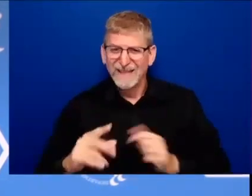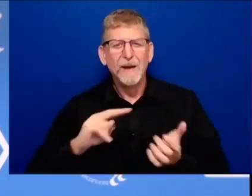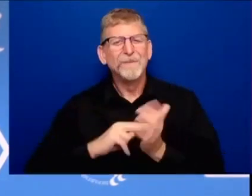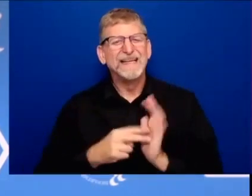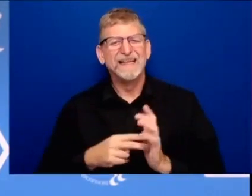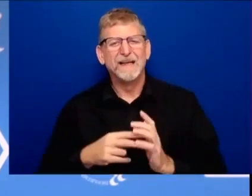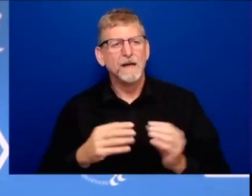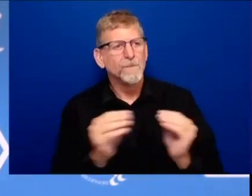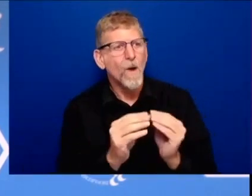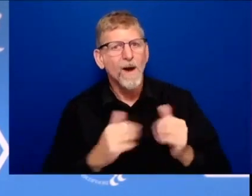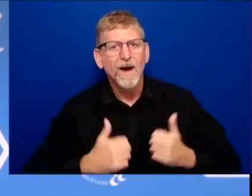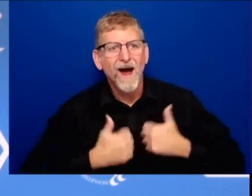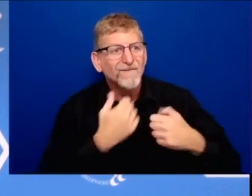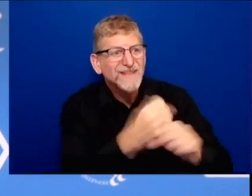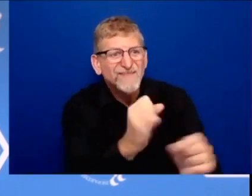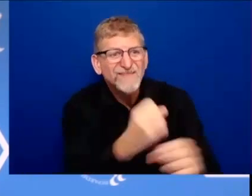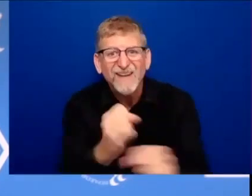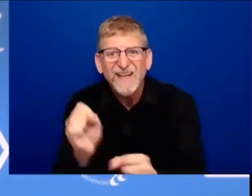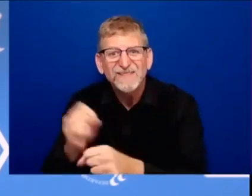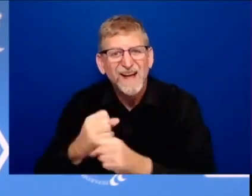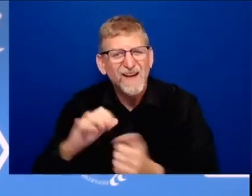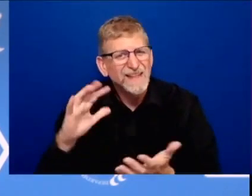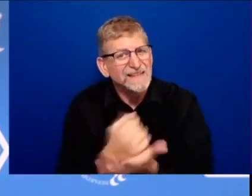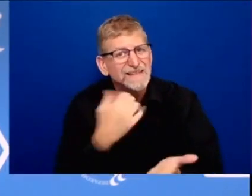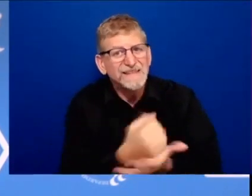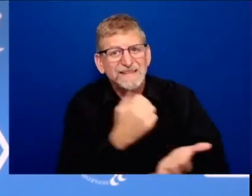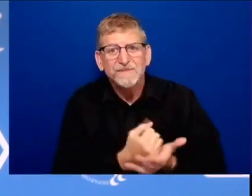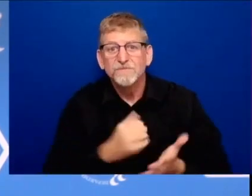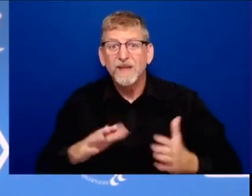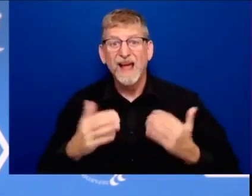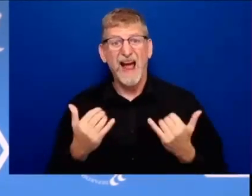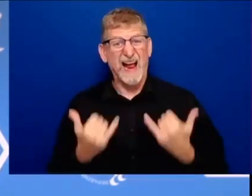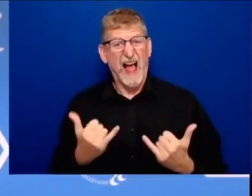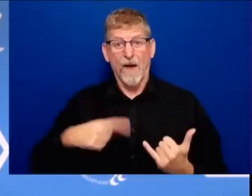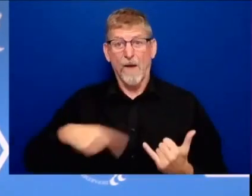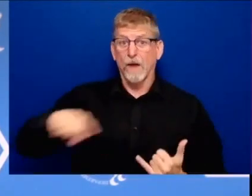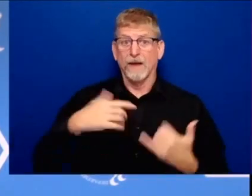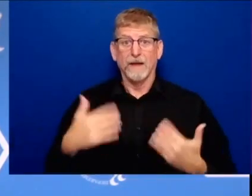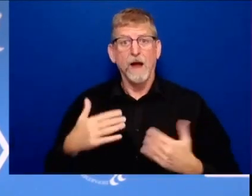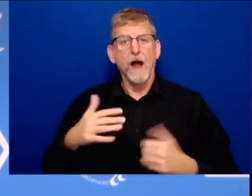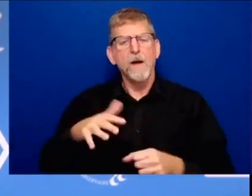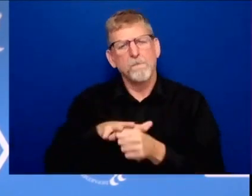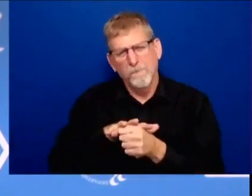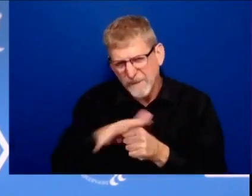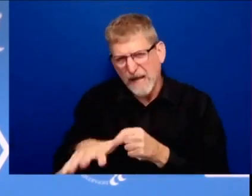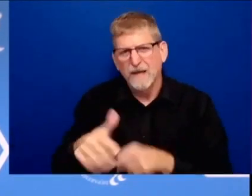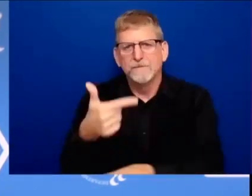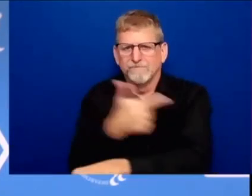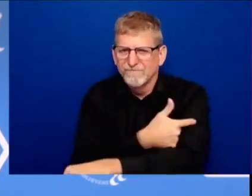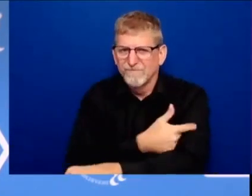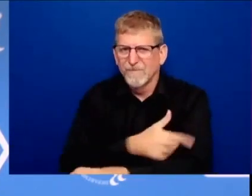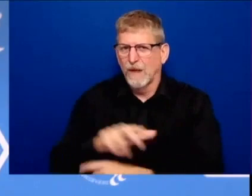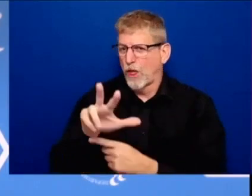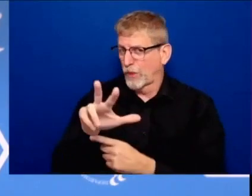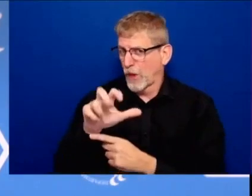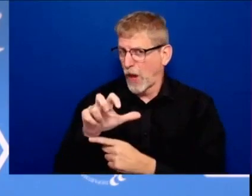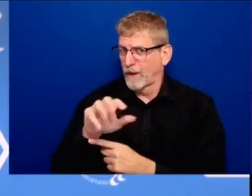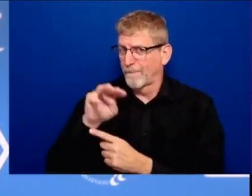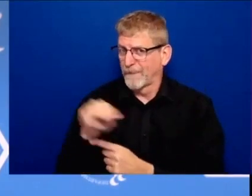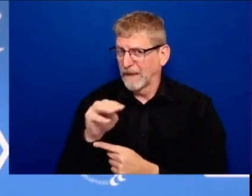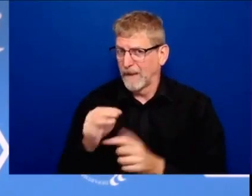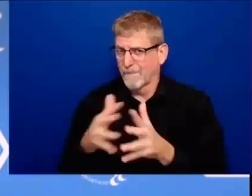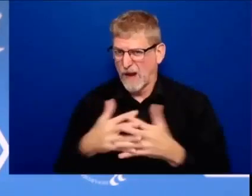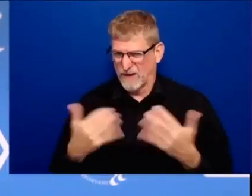enough supply for 300 million americans by the end of july it may not sound like